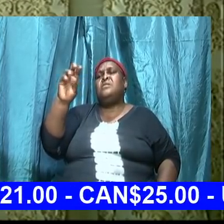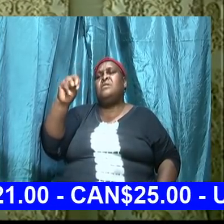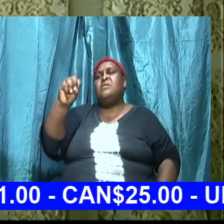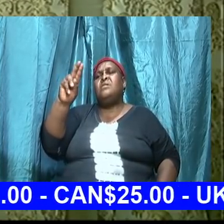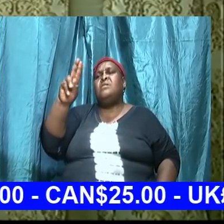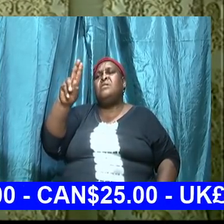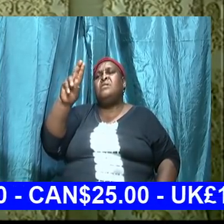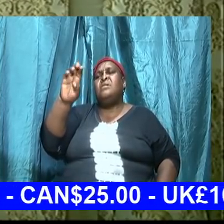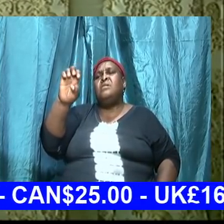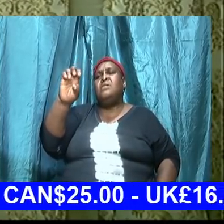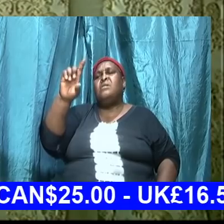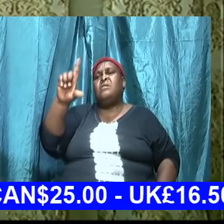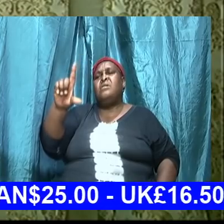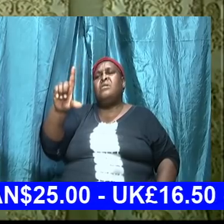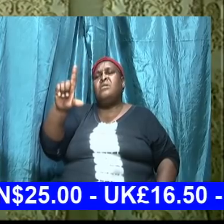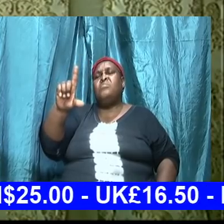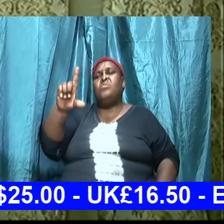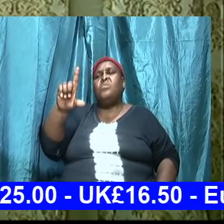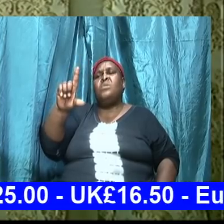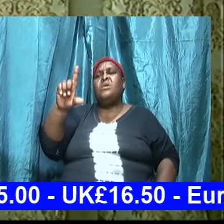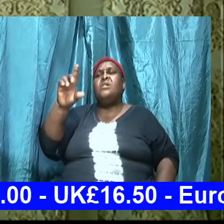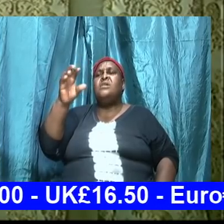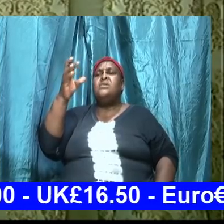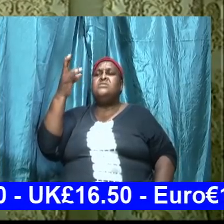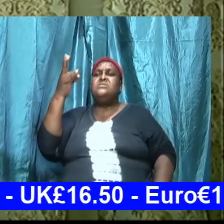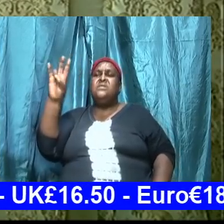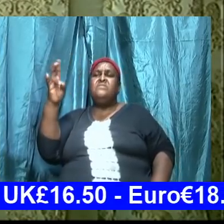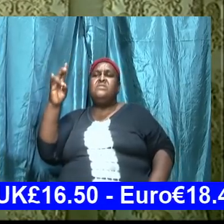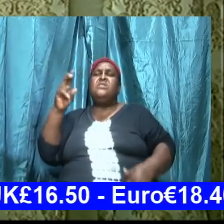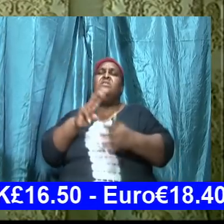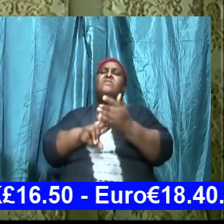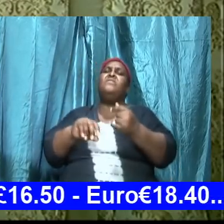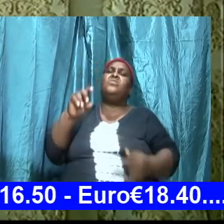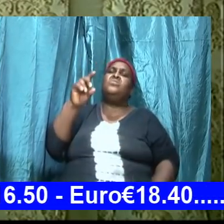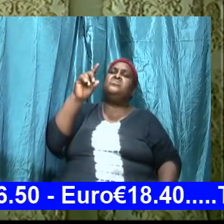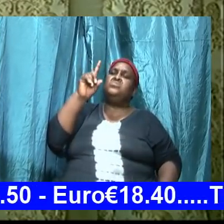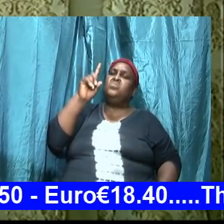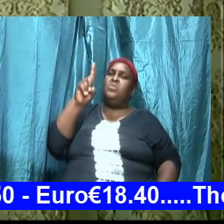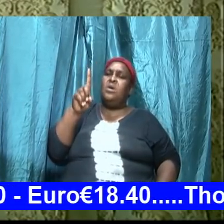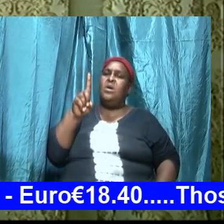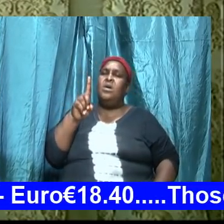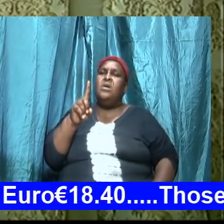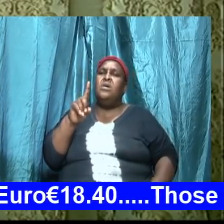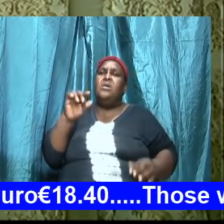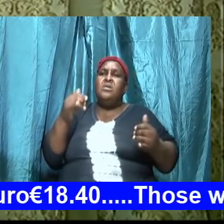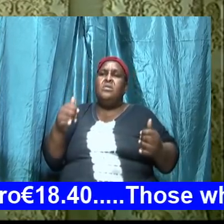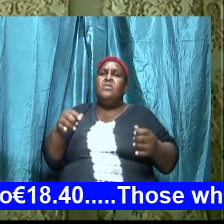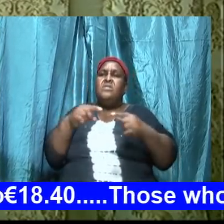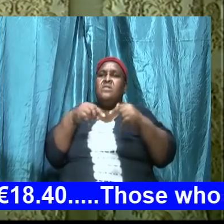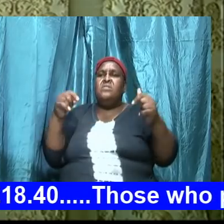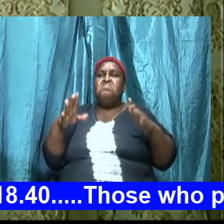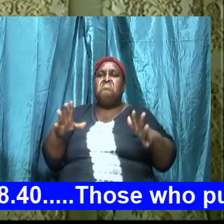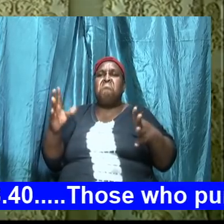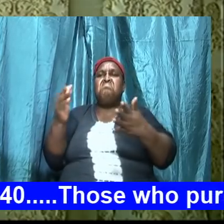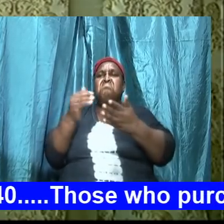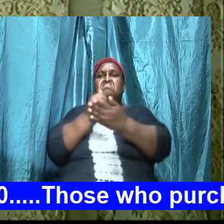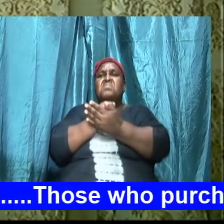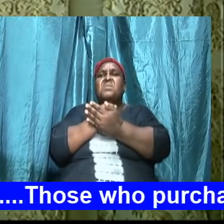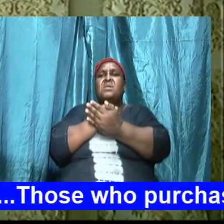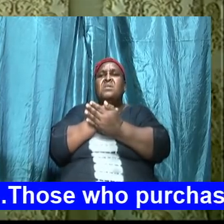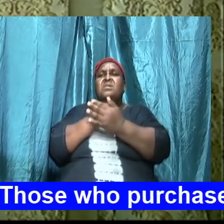want us to follow so what was happening what was happening now the Philistines gather together and it's up